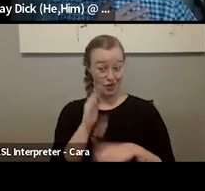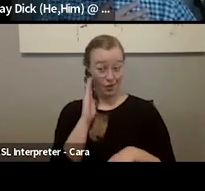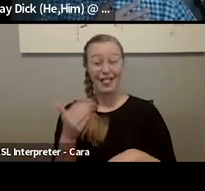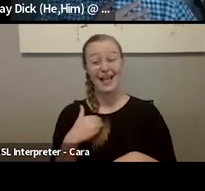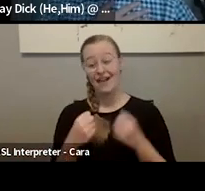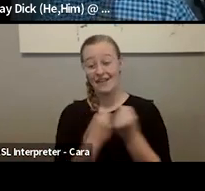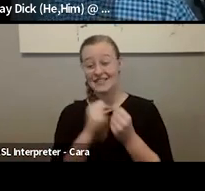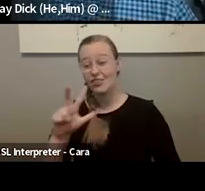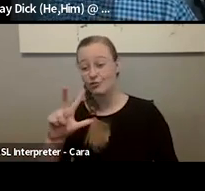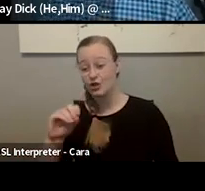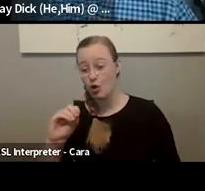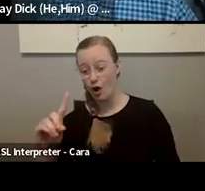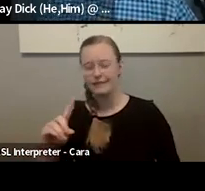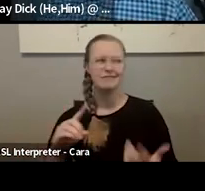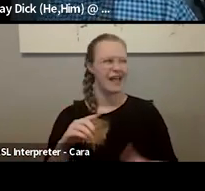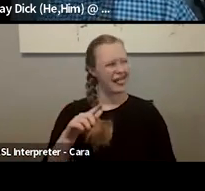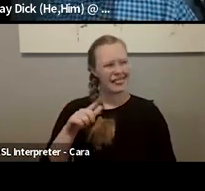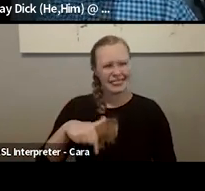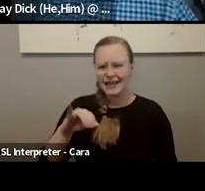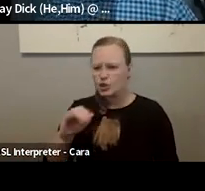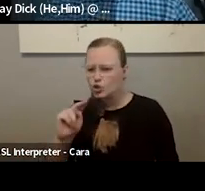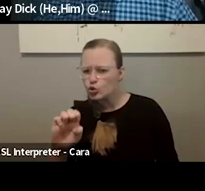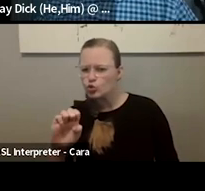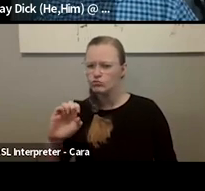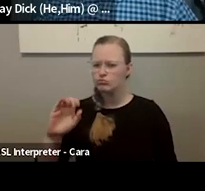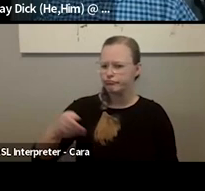webinar in late June, July. Next slide, please.